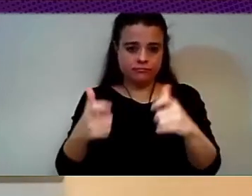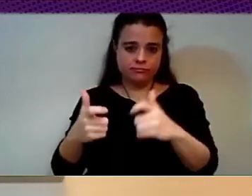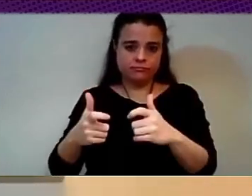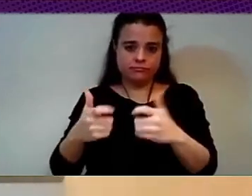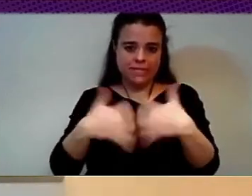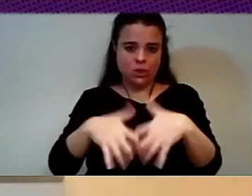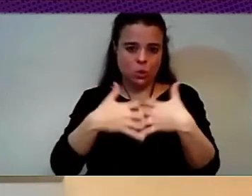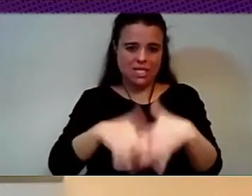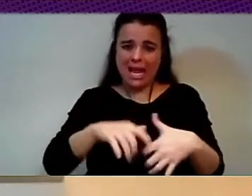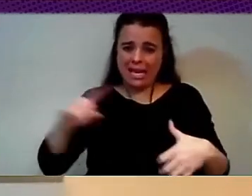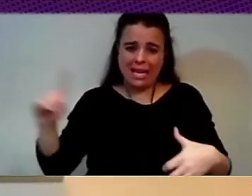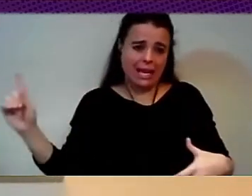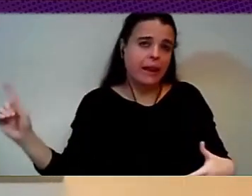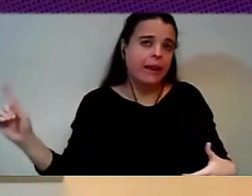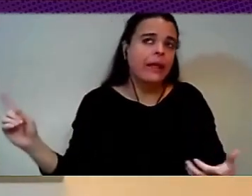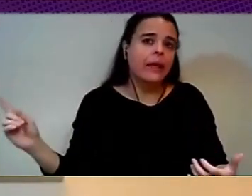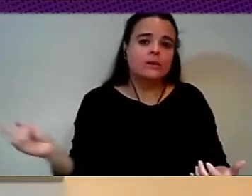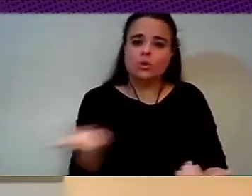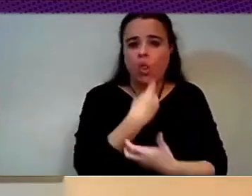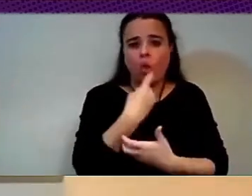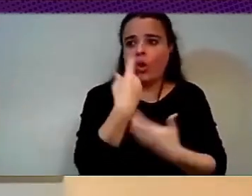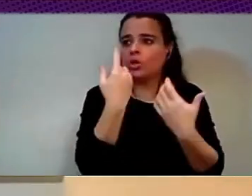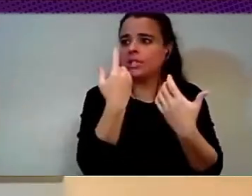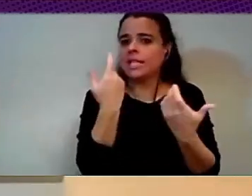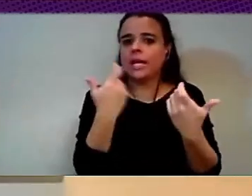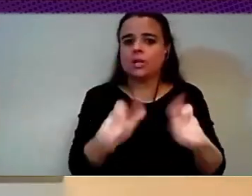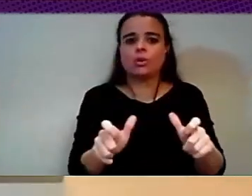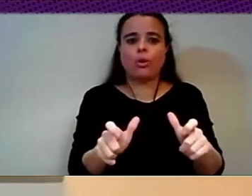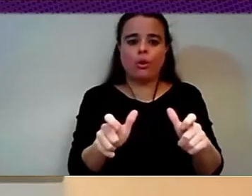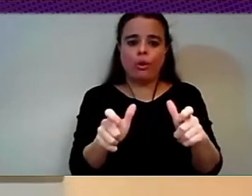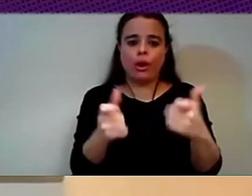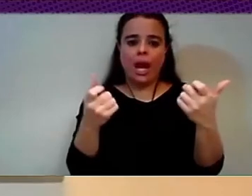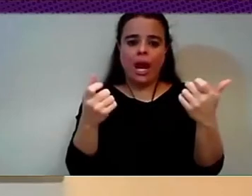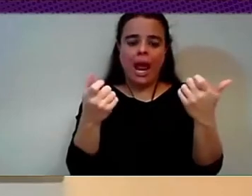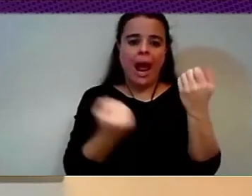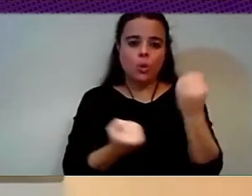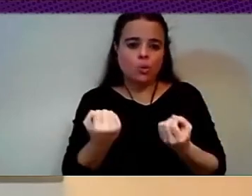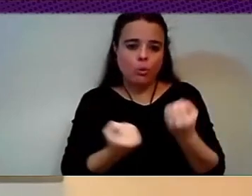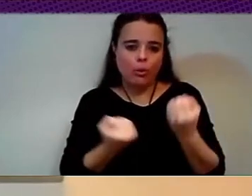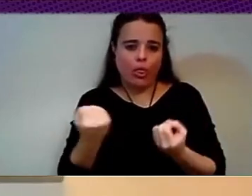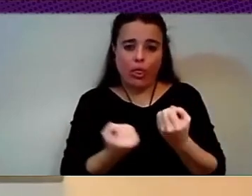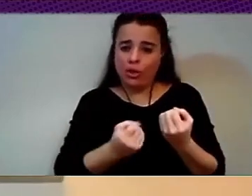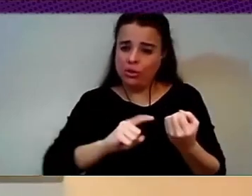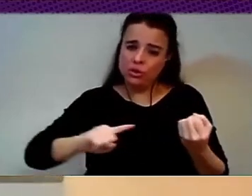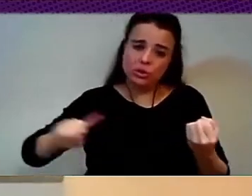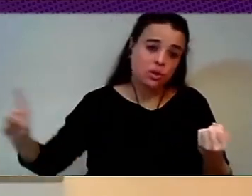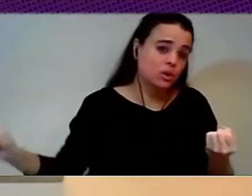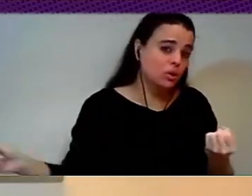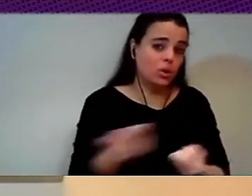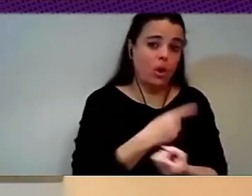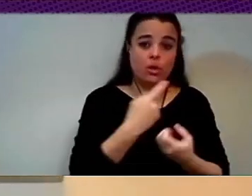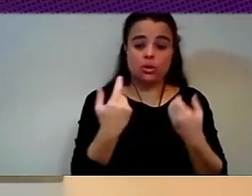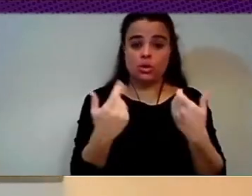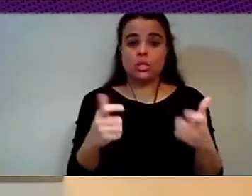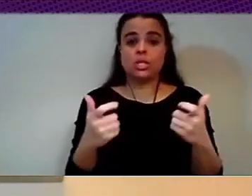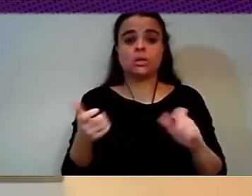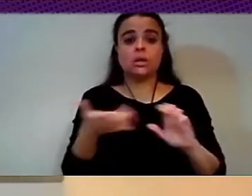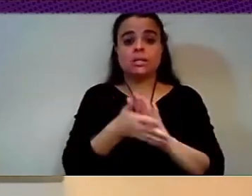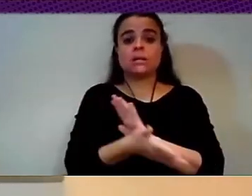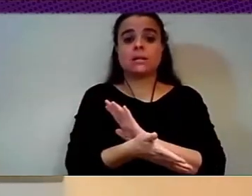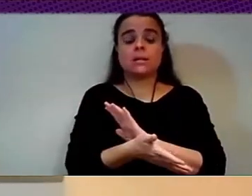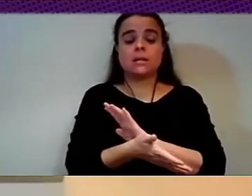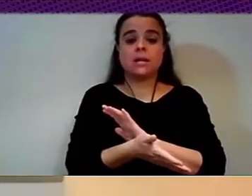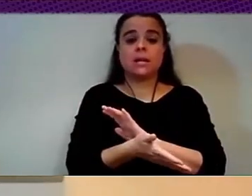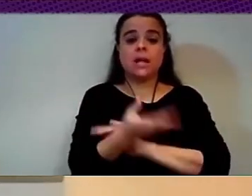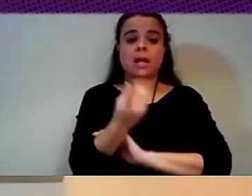like everything, it's going to be affected by this fundamental fight. So we need to have a discourse also on the left about